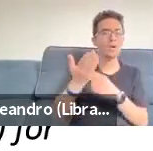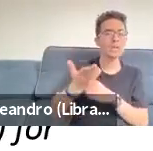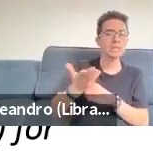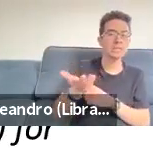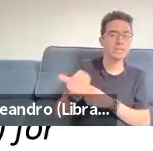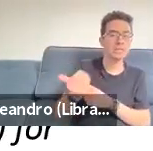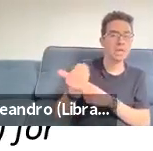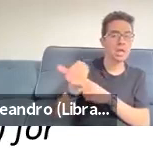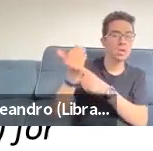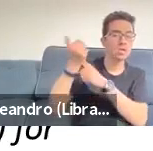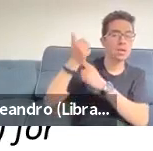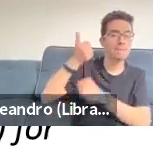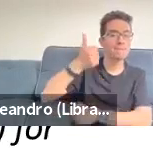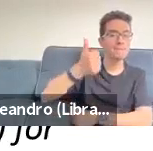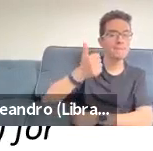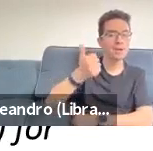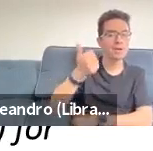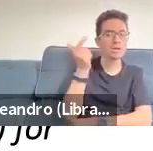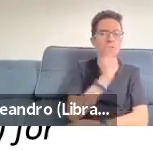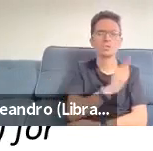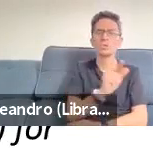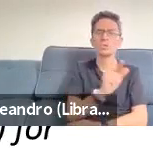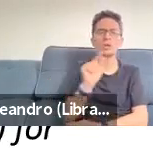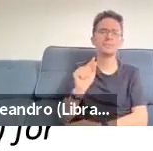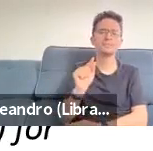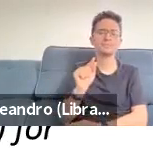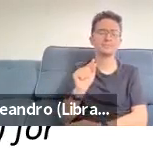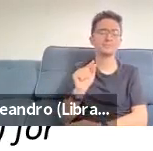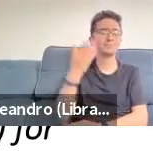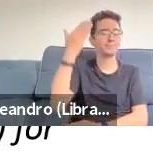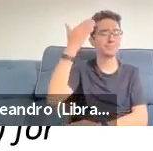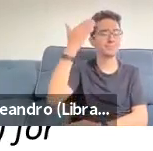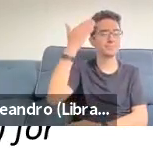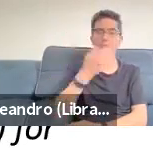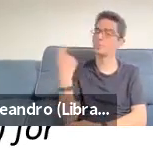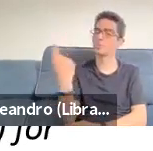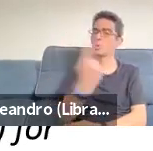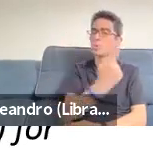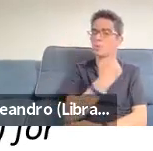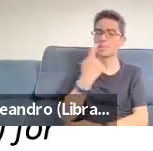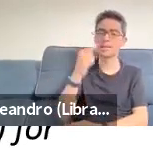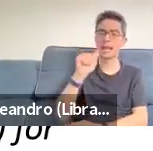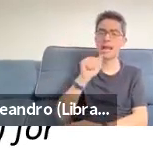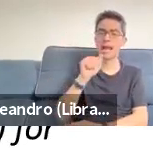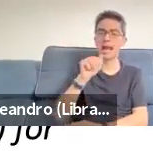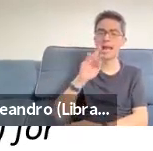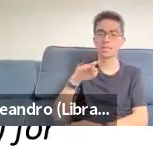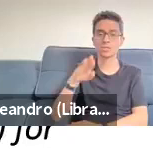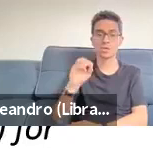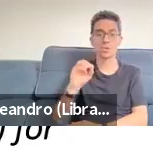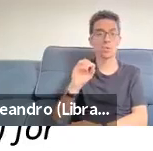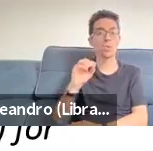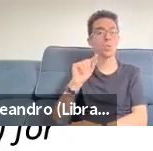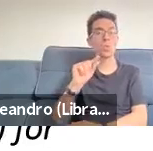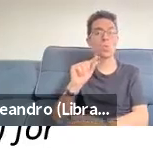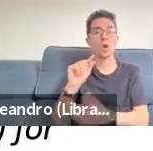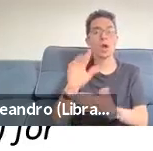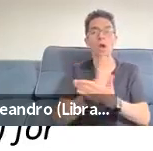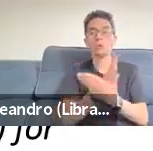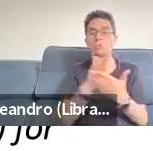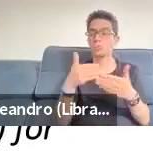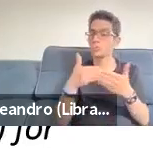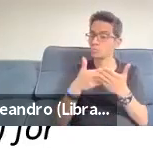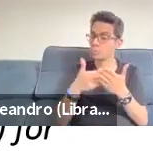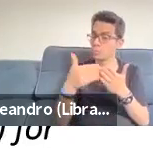reports some of this initial phase of this participatory design process, which involved us developing a better model